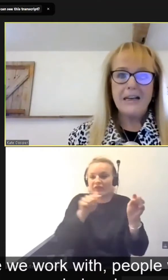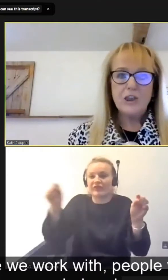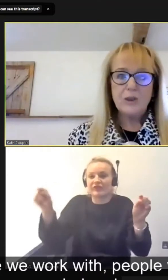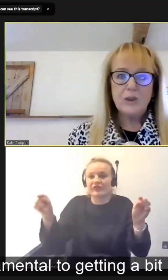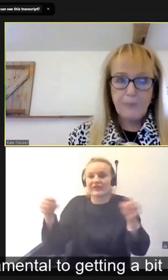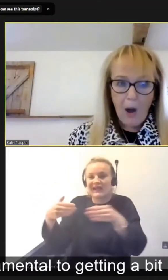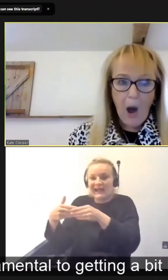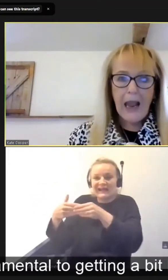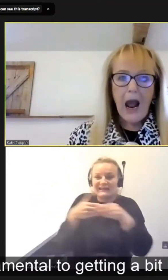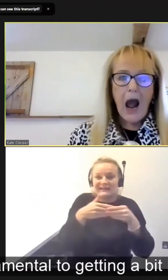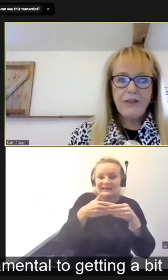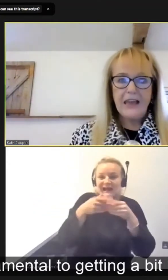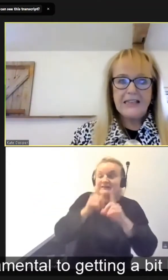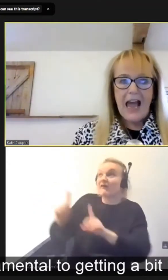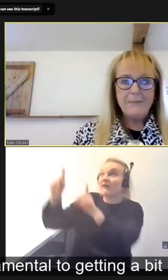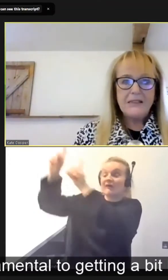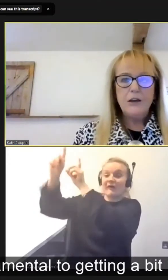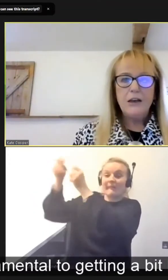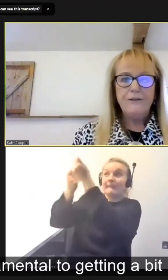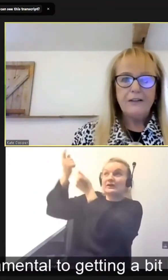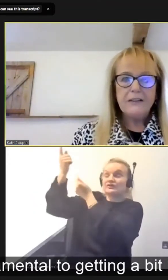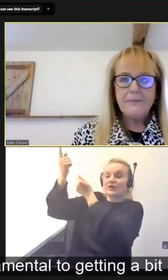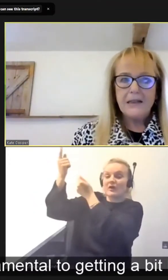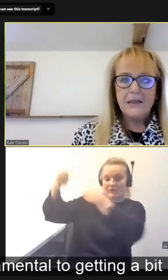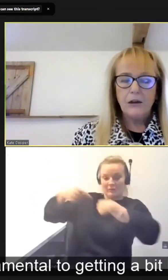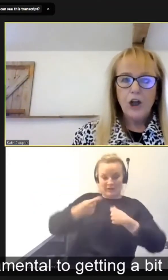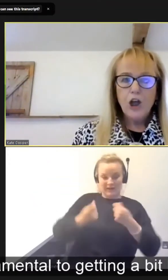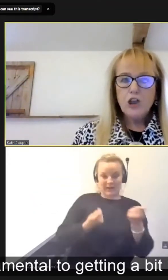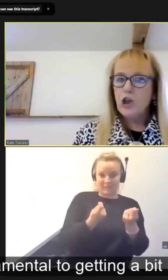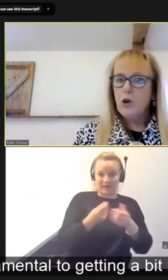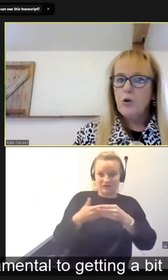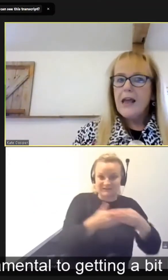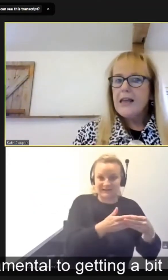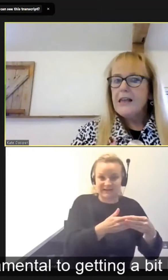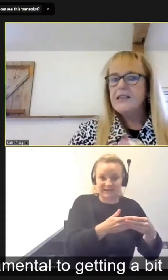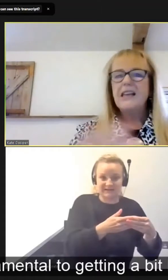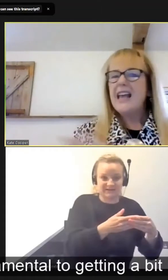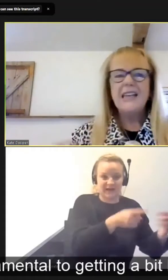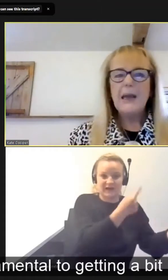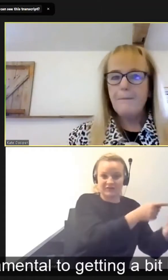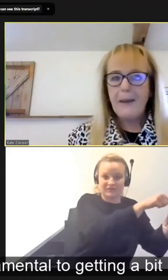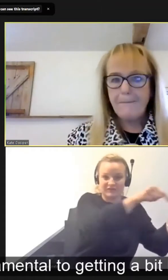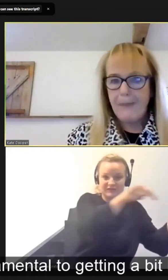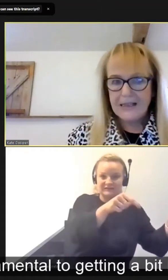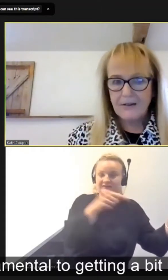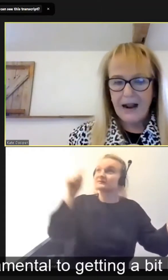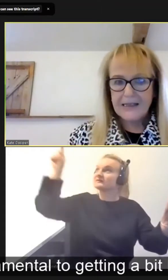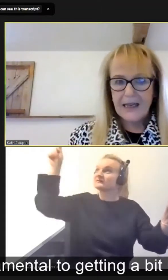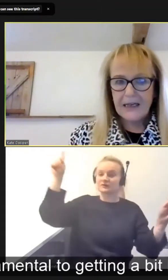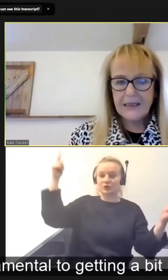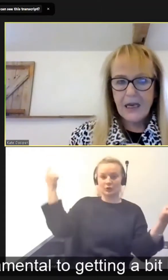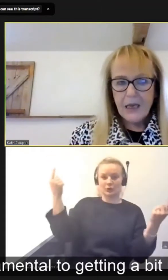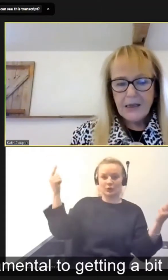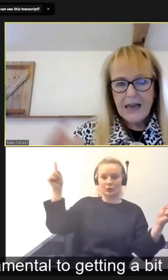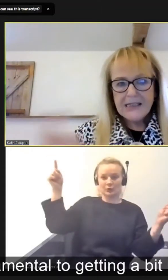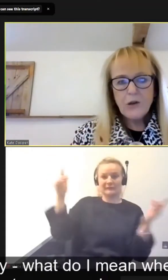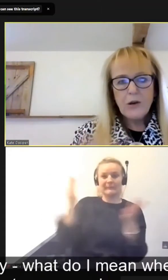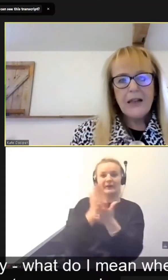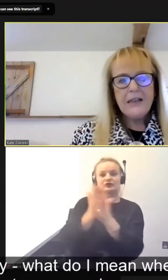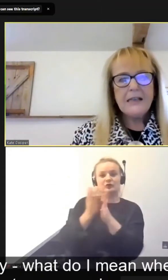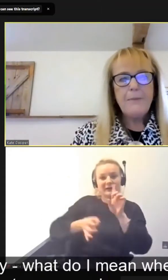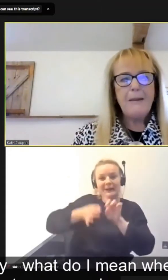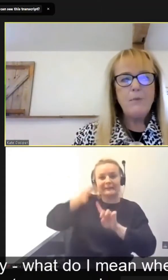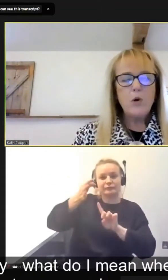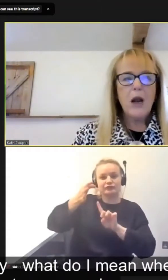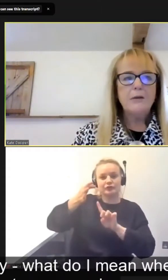and managed by, I think is absolutely fundamental to getting a bit better at it. So let's